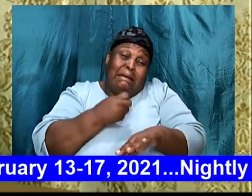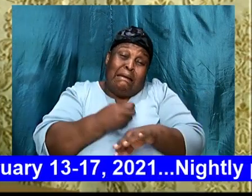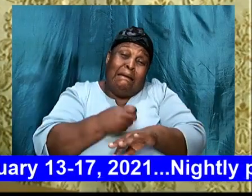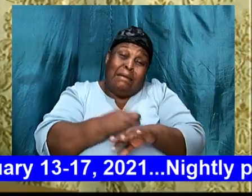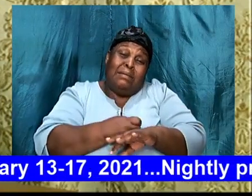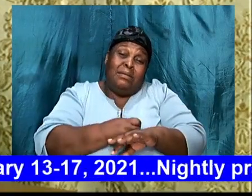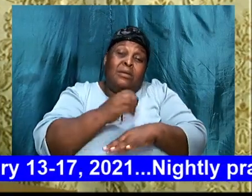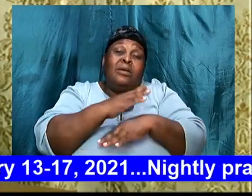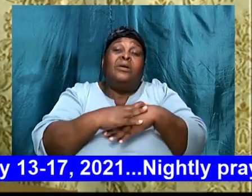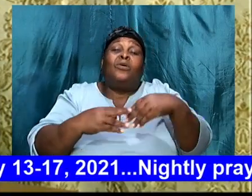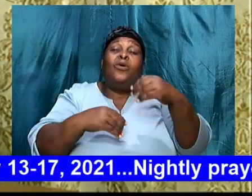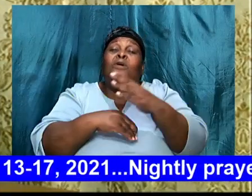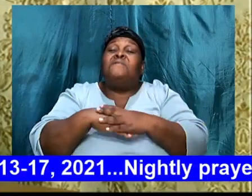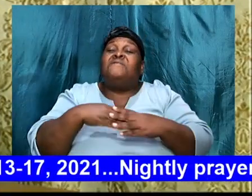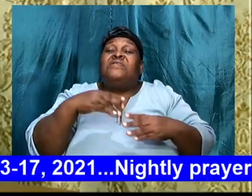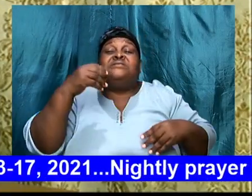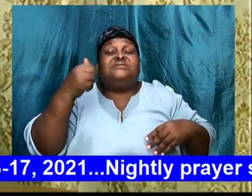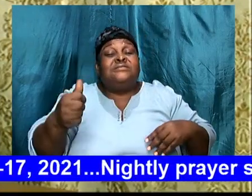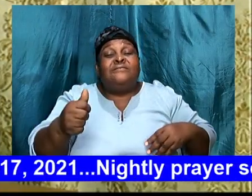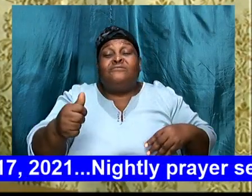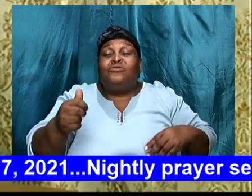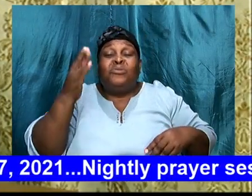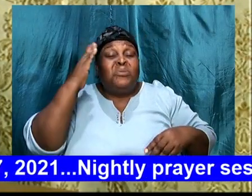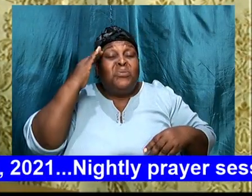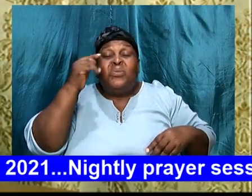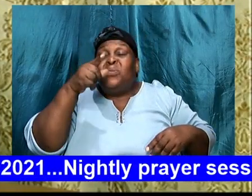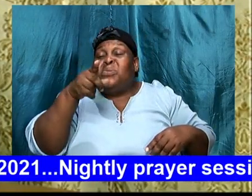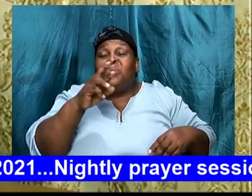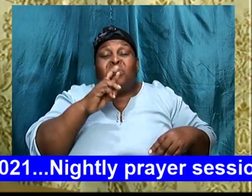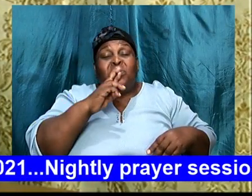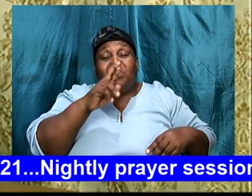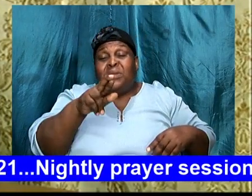comfort yourself, knowing that you are, in the will of God.